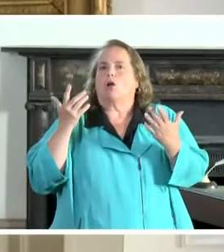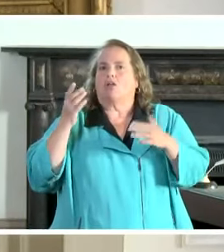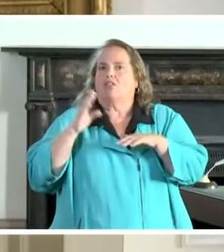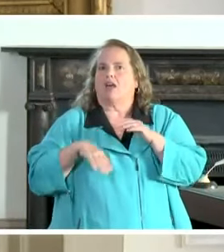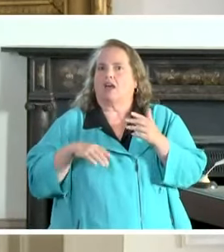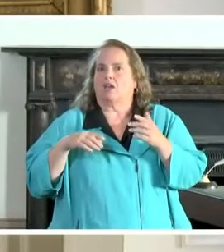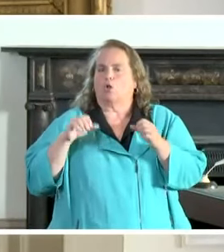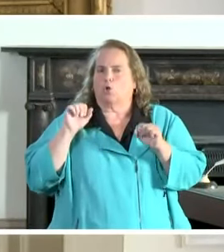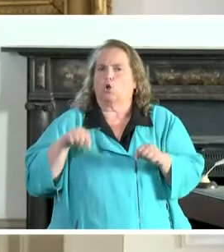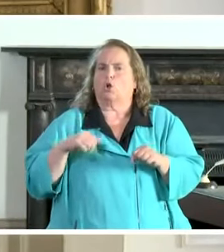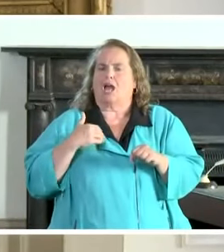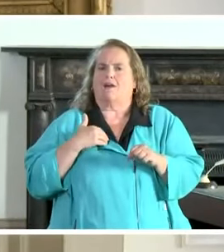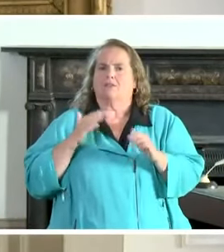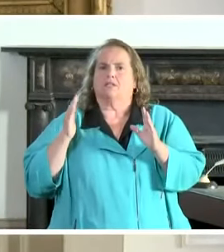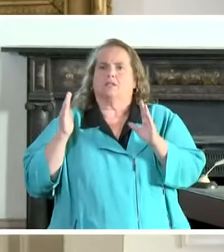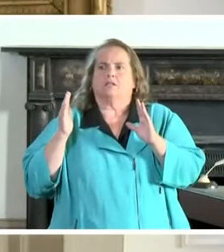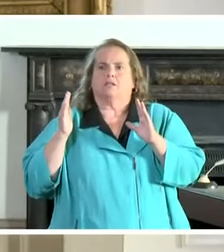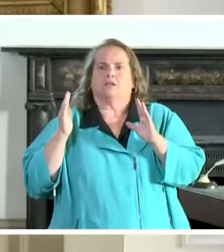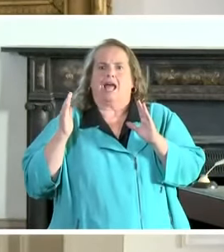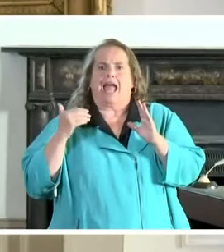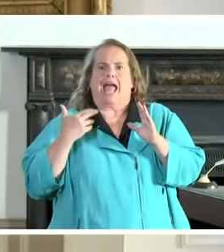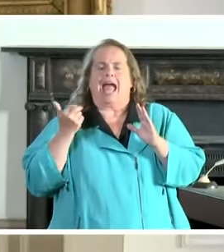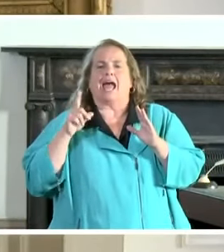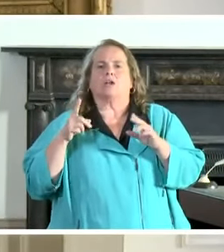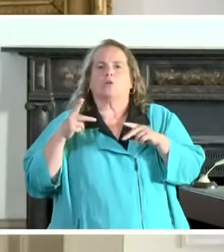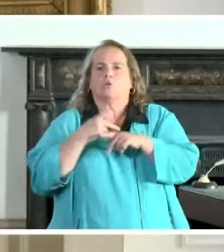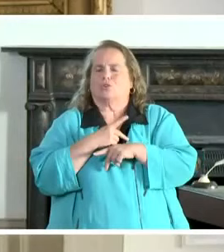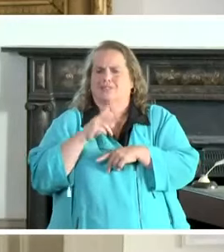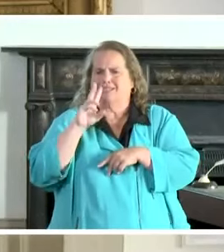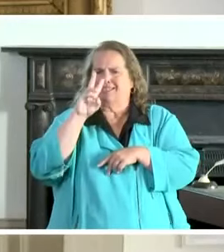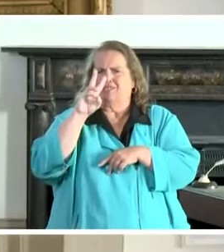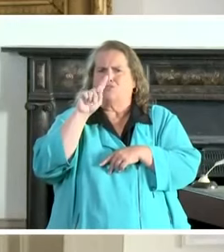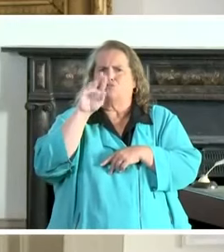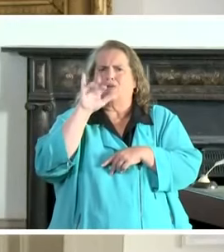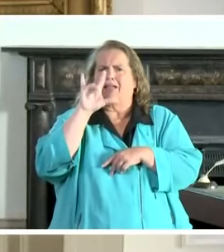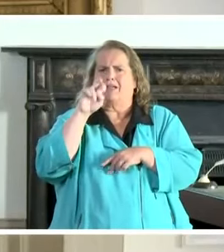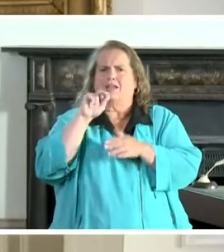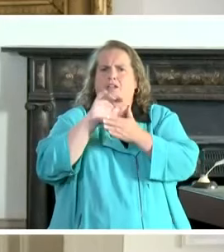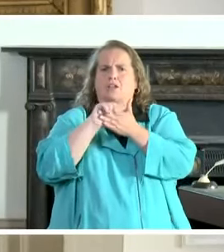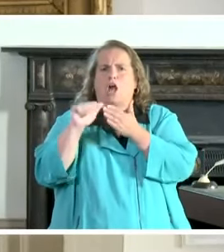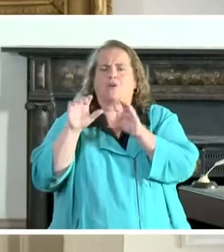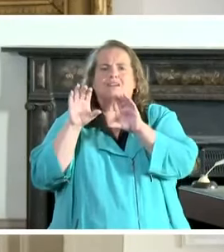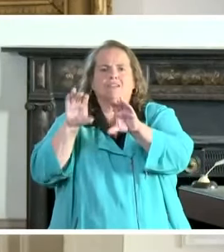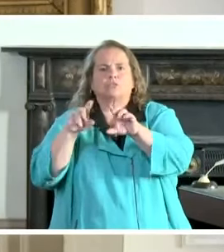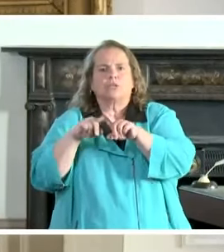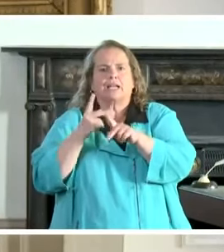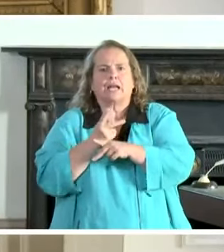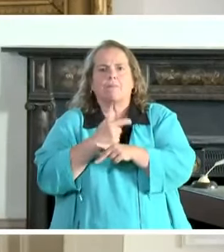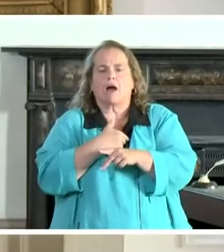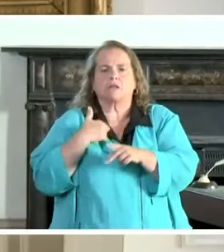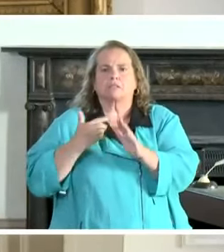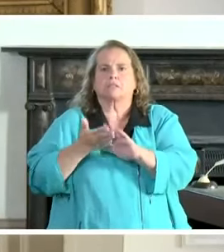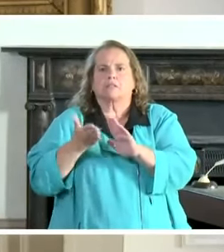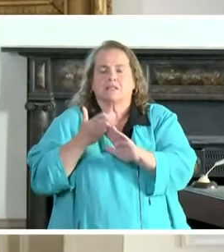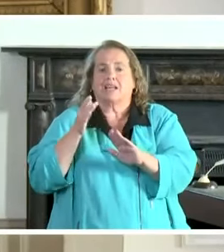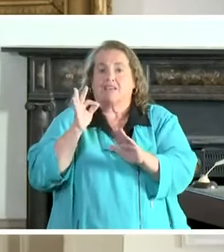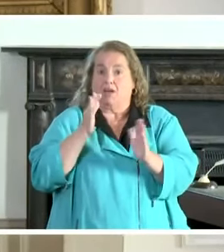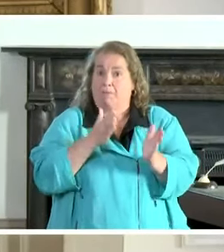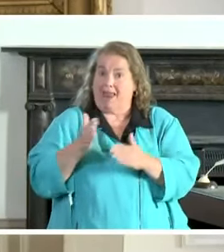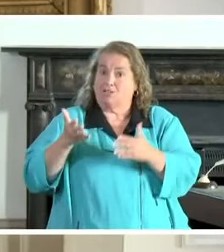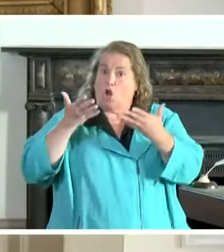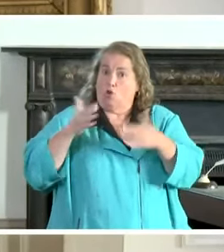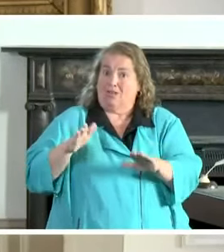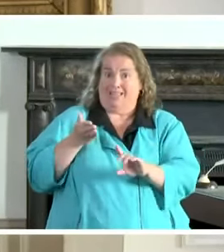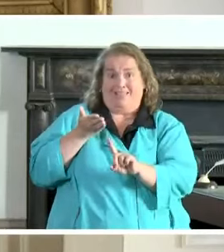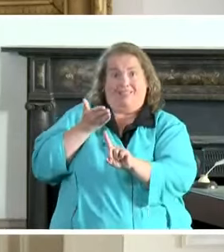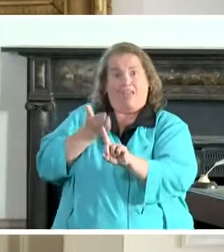but much smaller investments than, you know, a $6 trillion investment to keep us going had the plans been in place to mitigate.